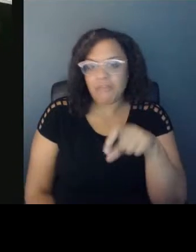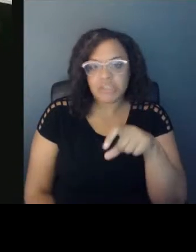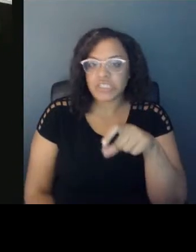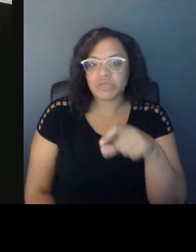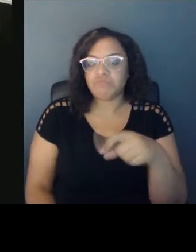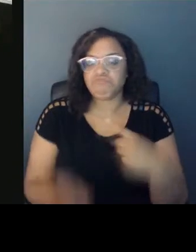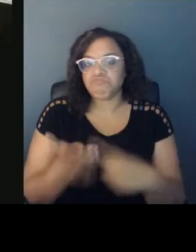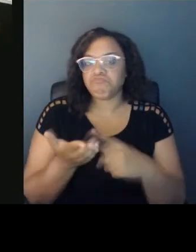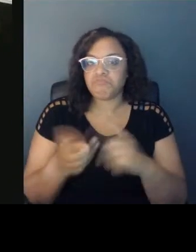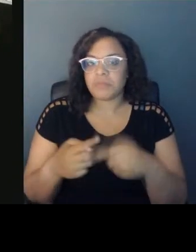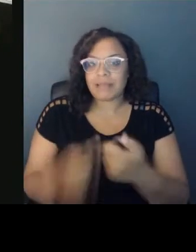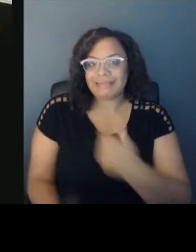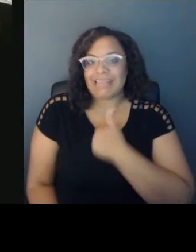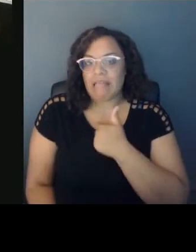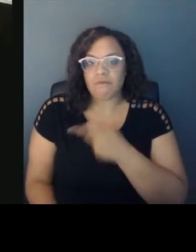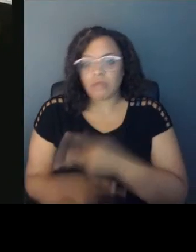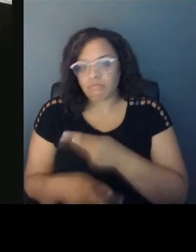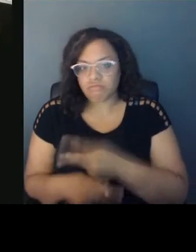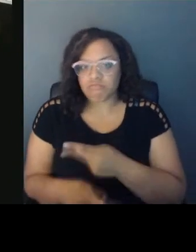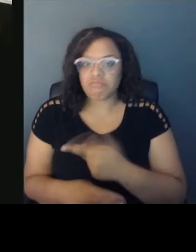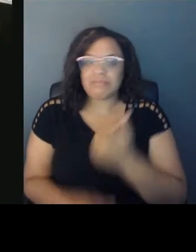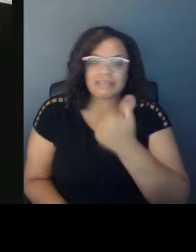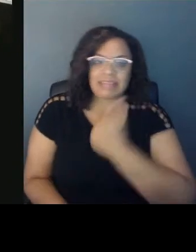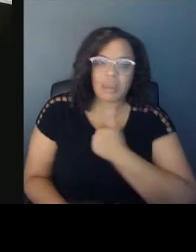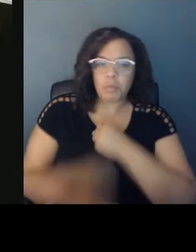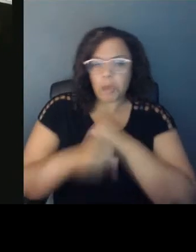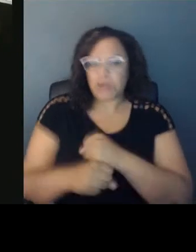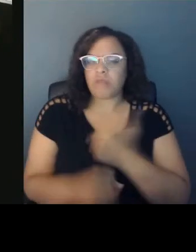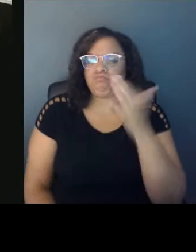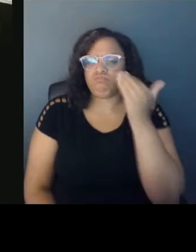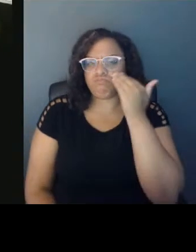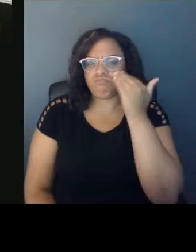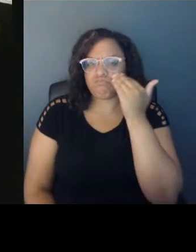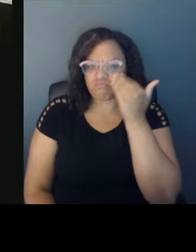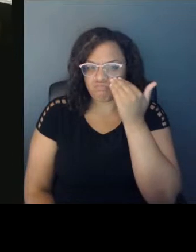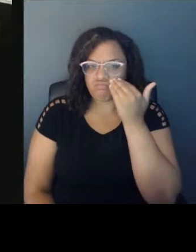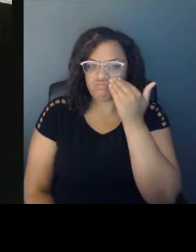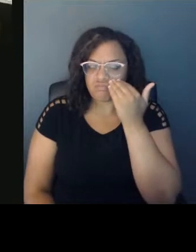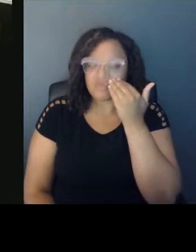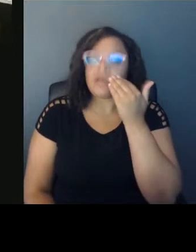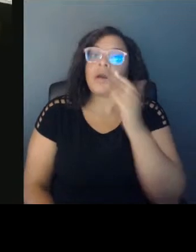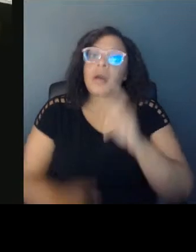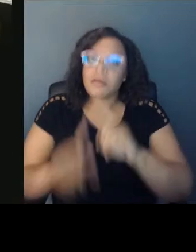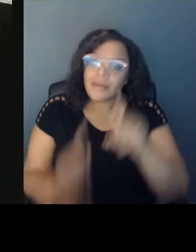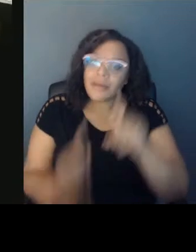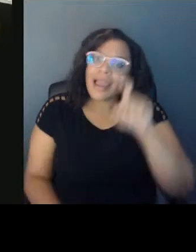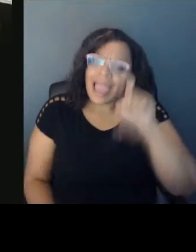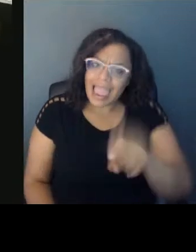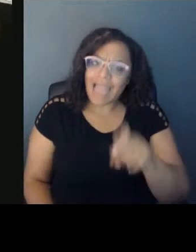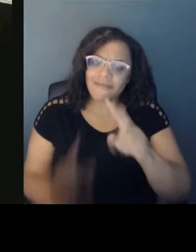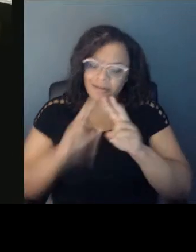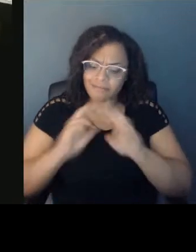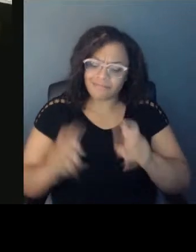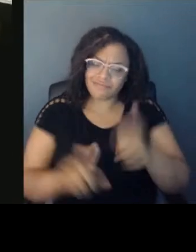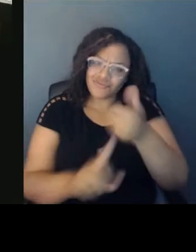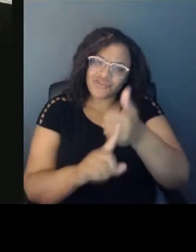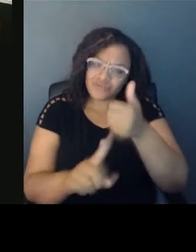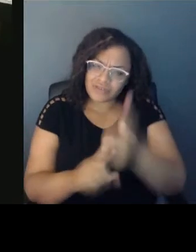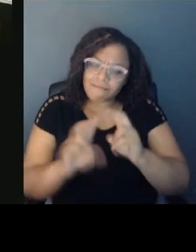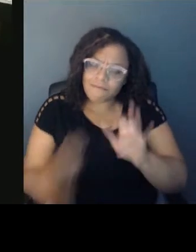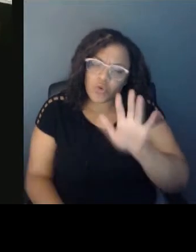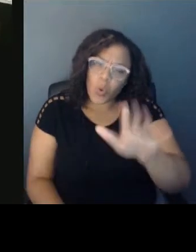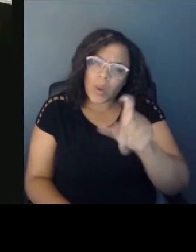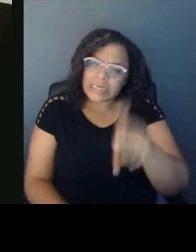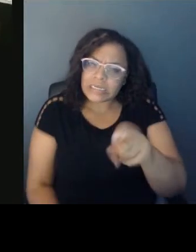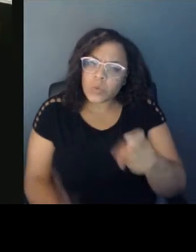-preservation and self-protection. And you really have to consider yourself and what you need. And that's difficult for